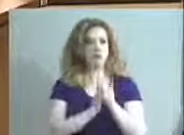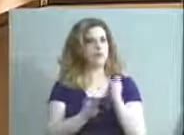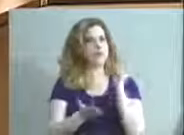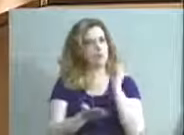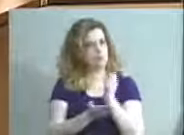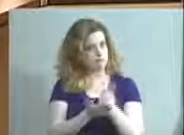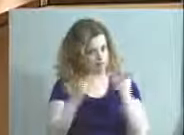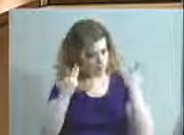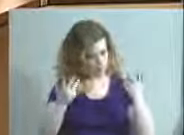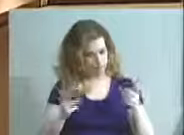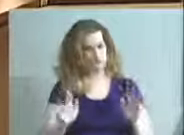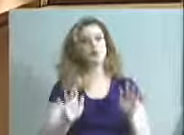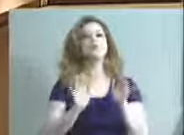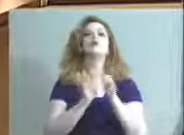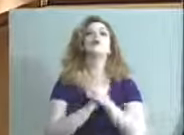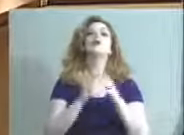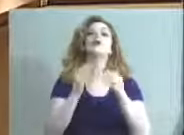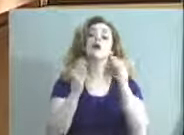approved.